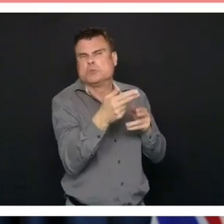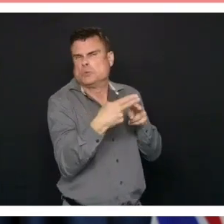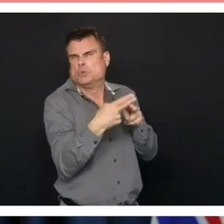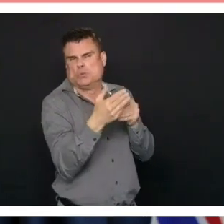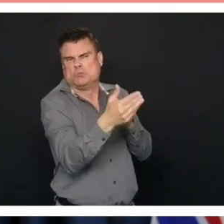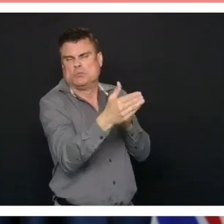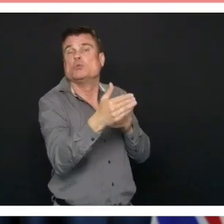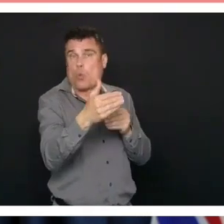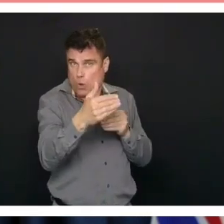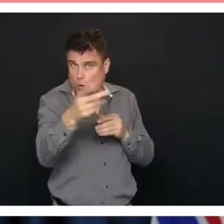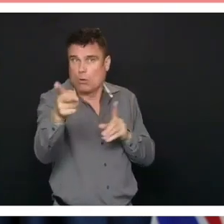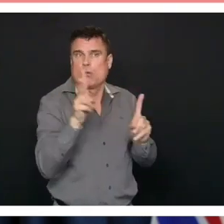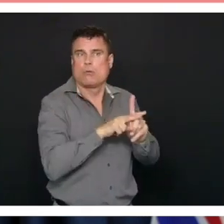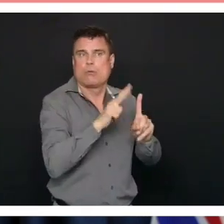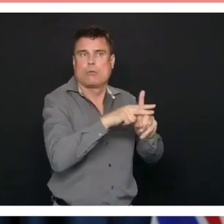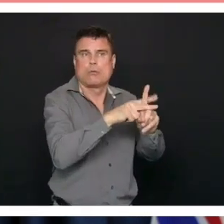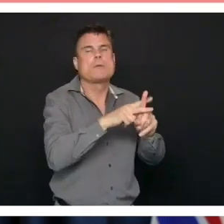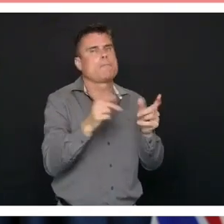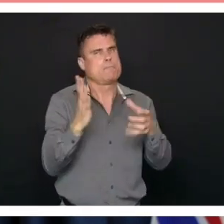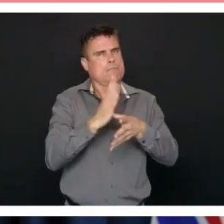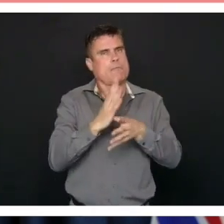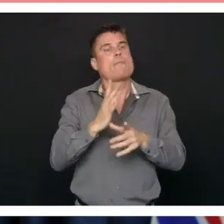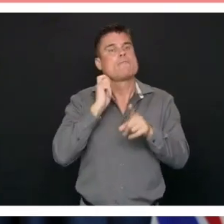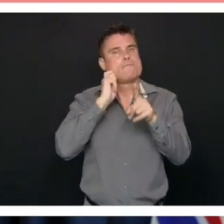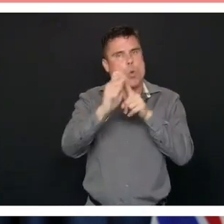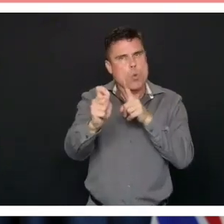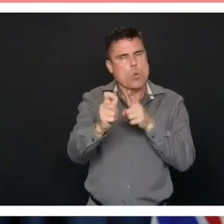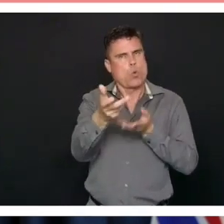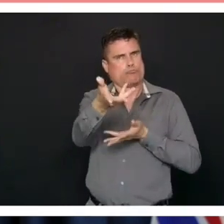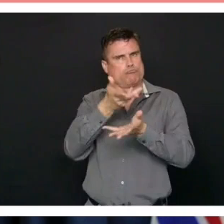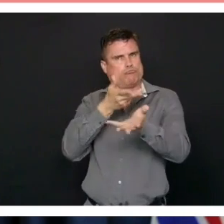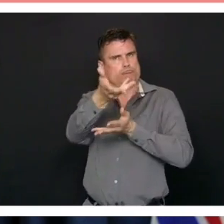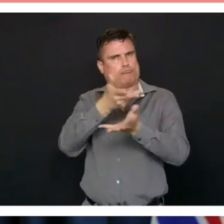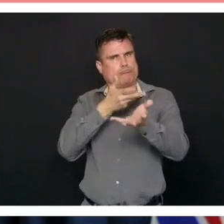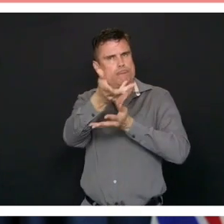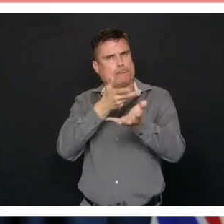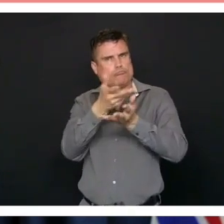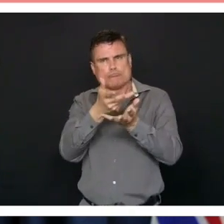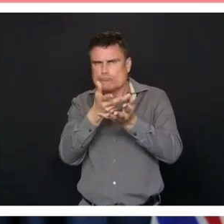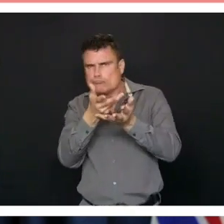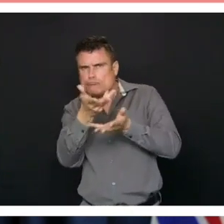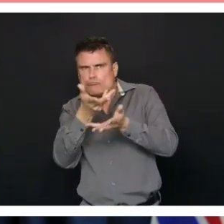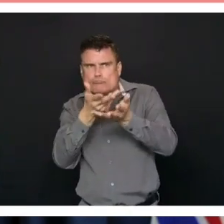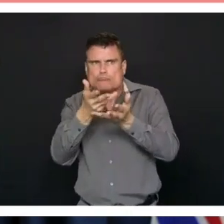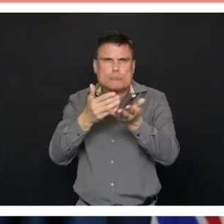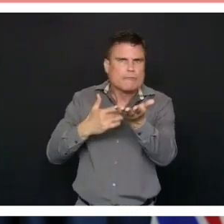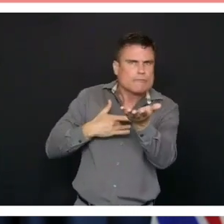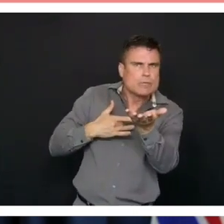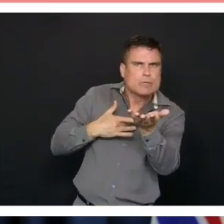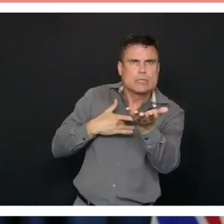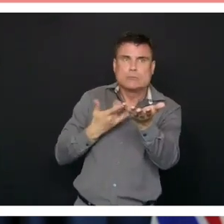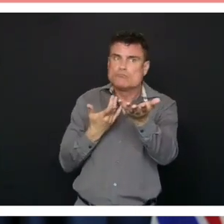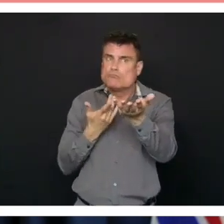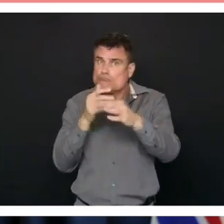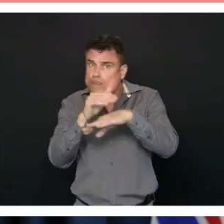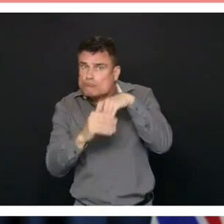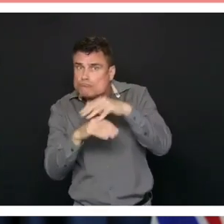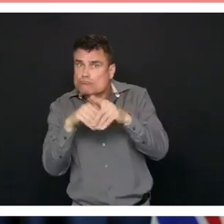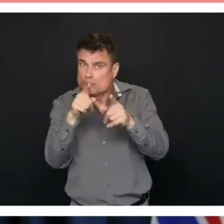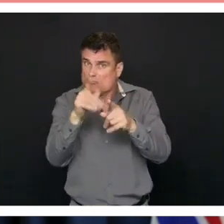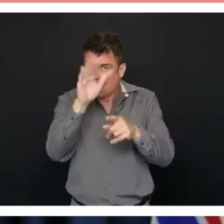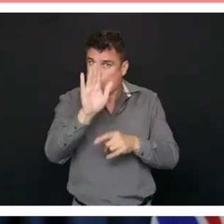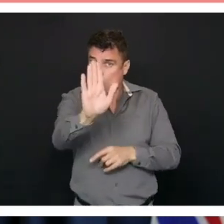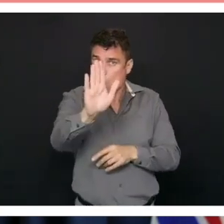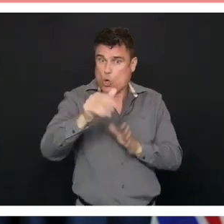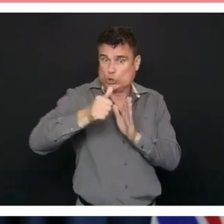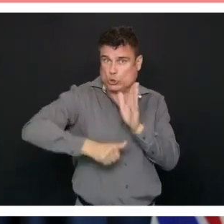we need to talk to the people who have seen their surgeries delayed to begin with and that's what we're going to start to